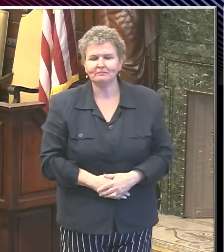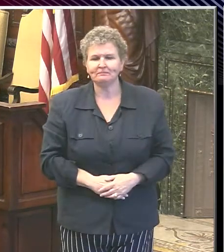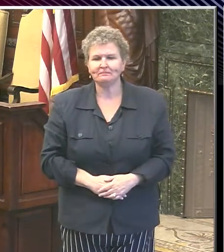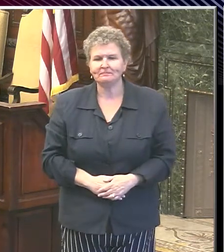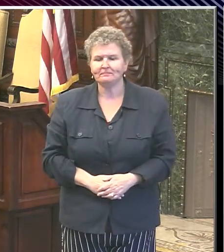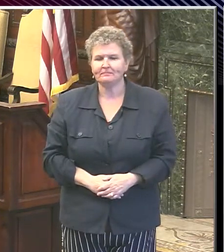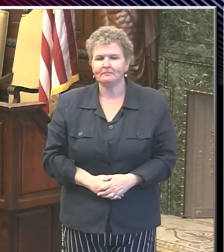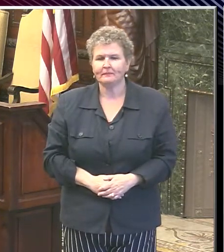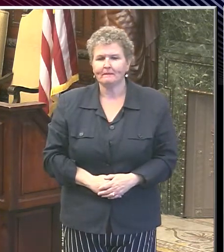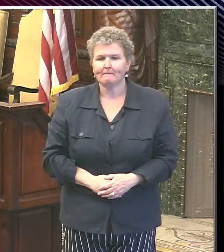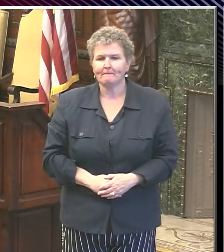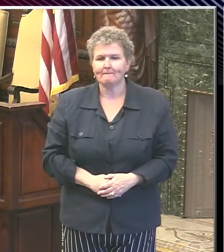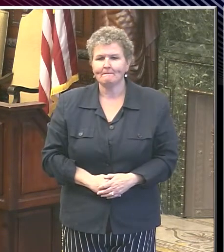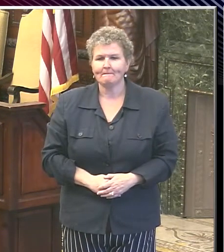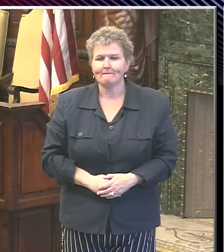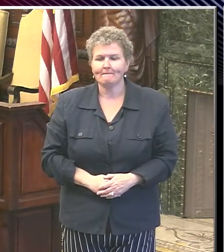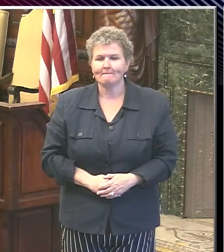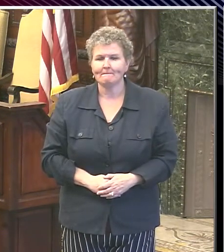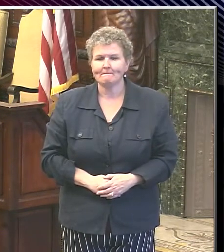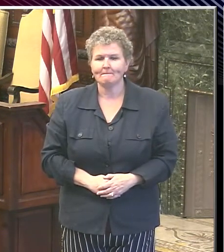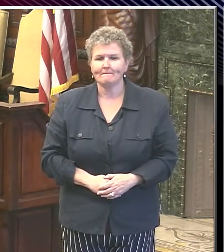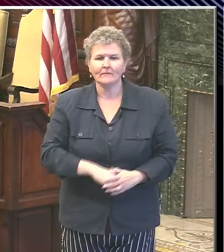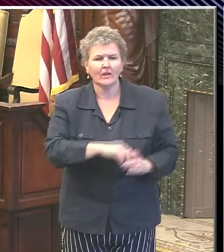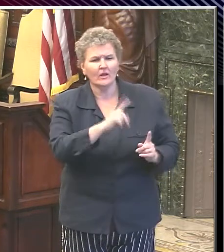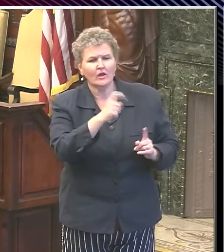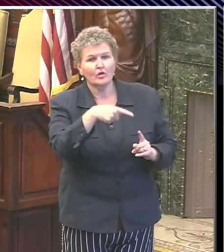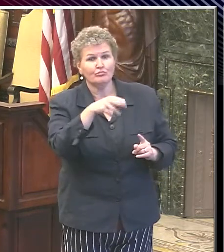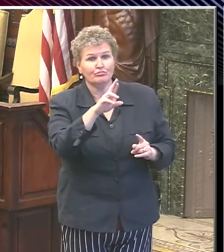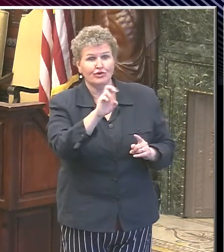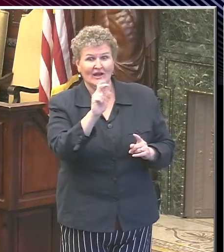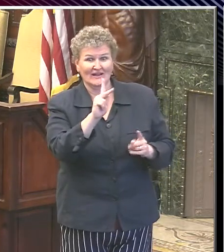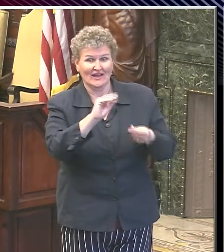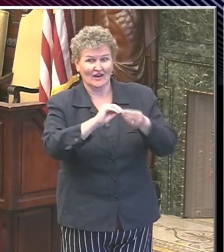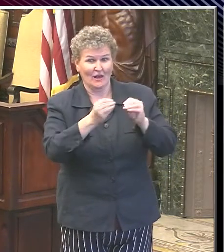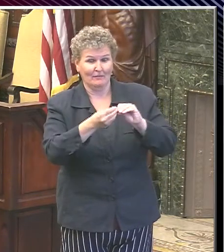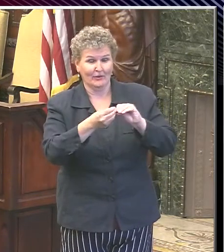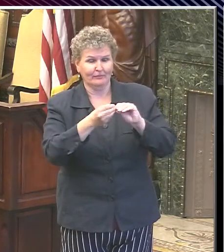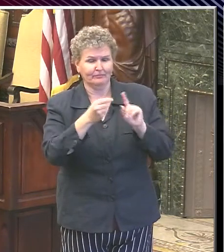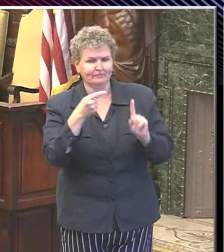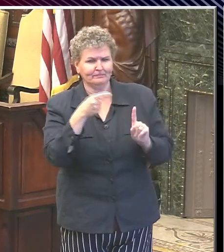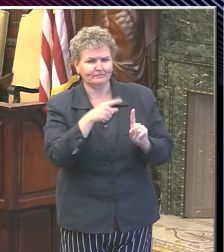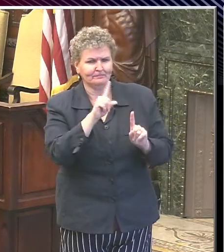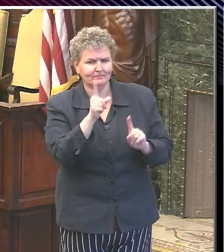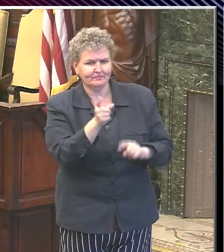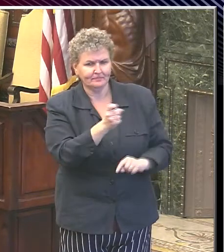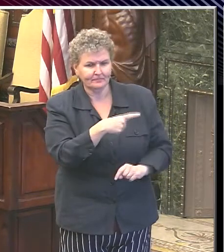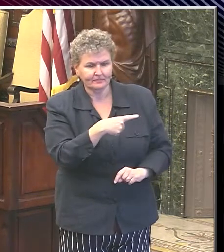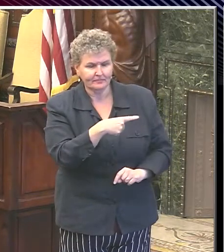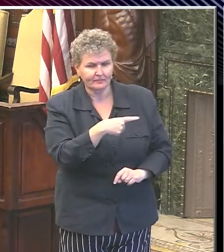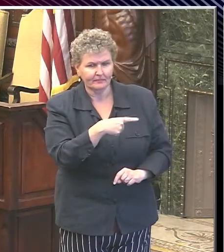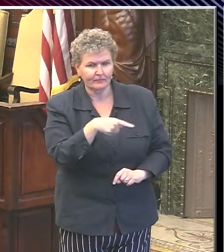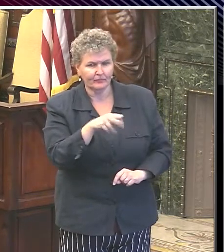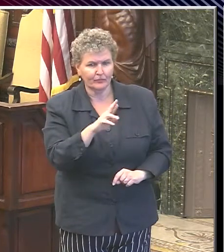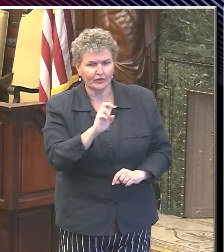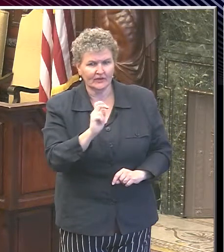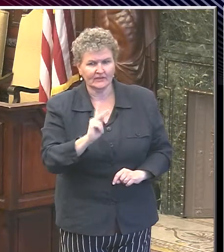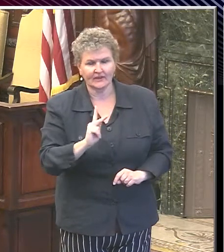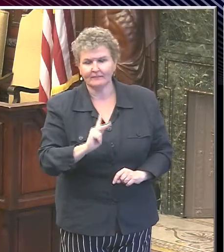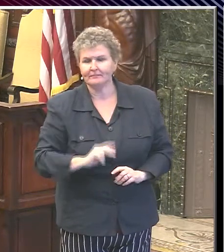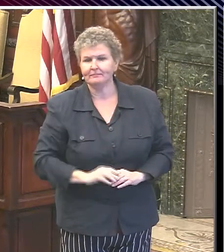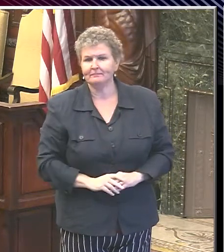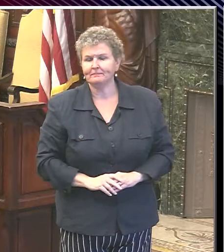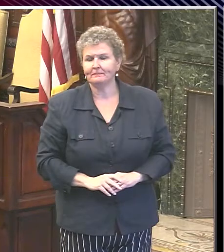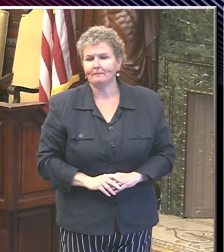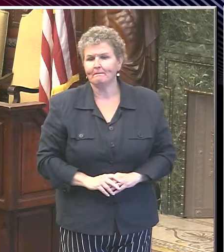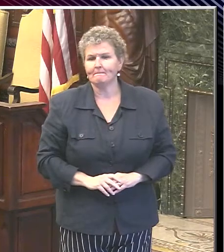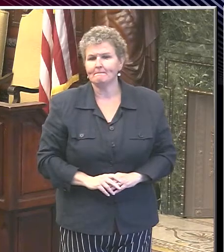You're very passionate about starting the pre-pay enrollment, and you don't want to let this pandemic affect that. So tell me how comfortable you are with that at